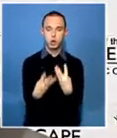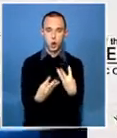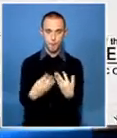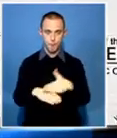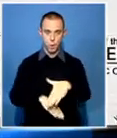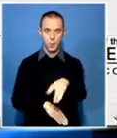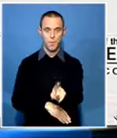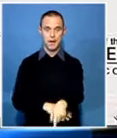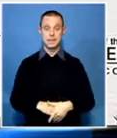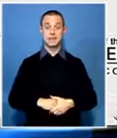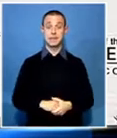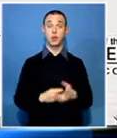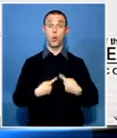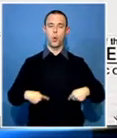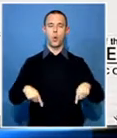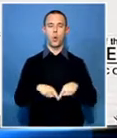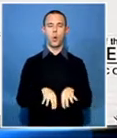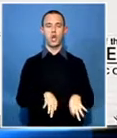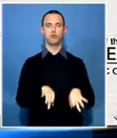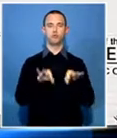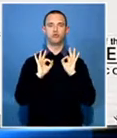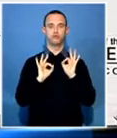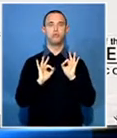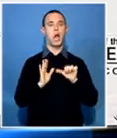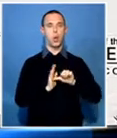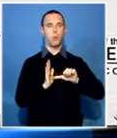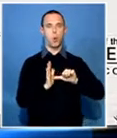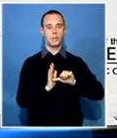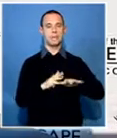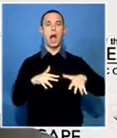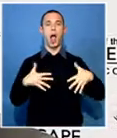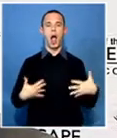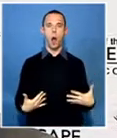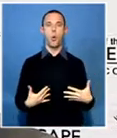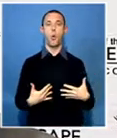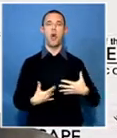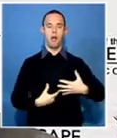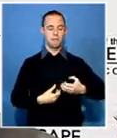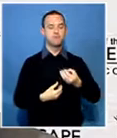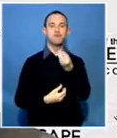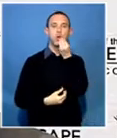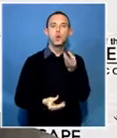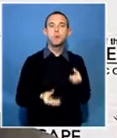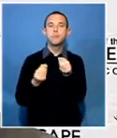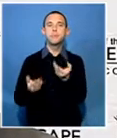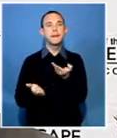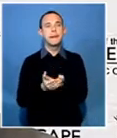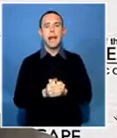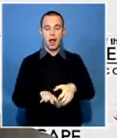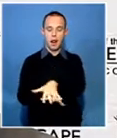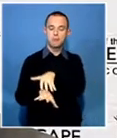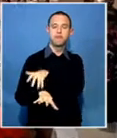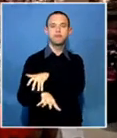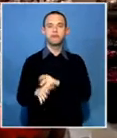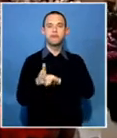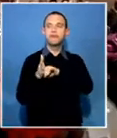are also respecting the value chain, the food production and the market economy of how agriculture can contribute to the GDP